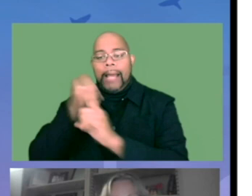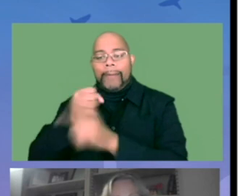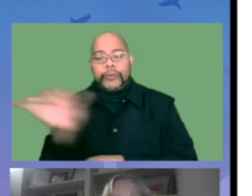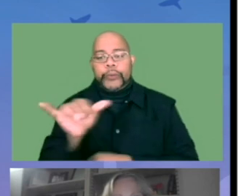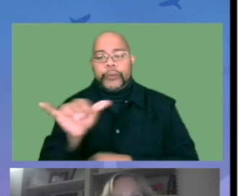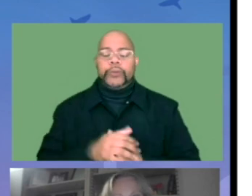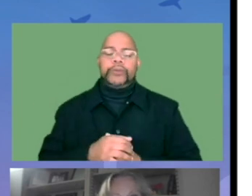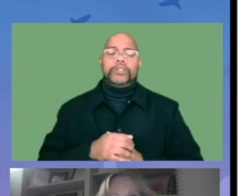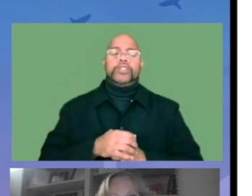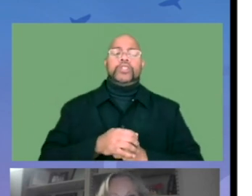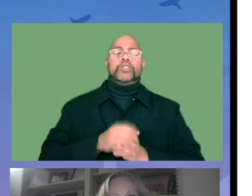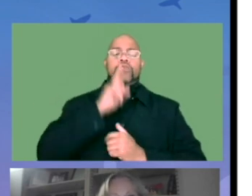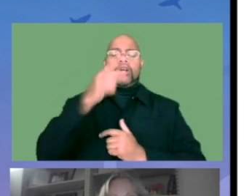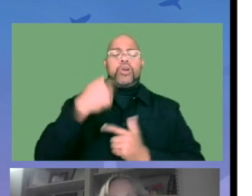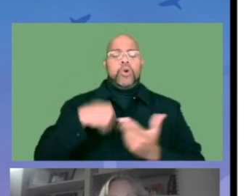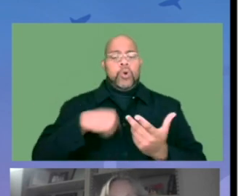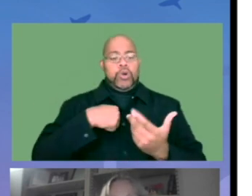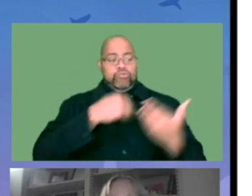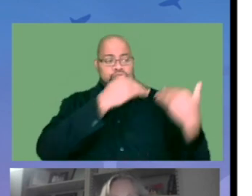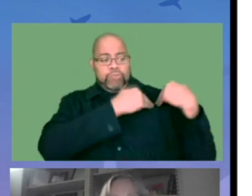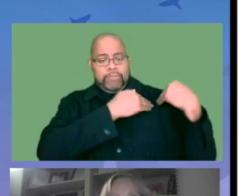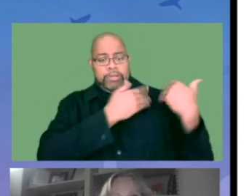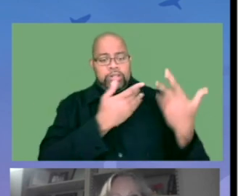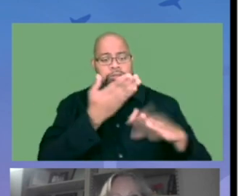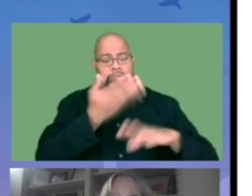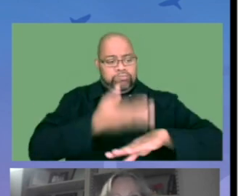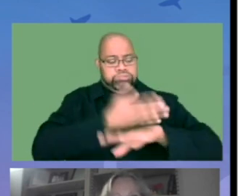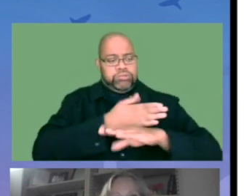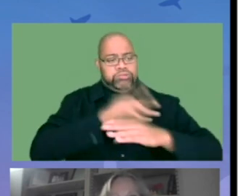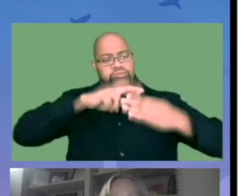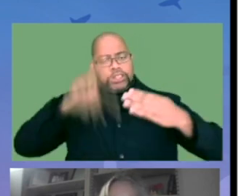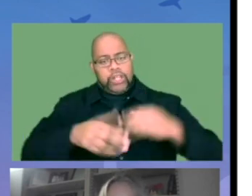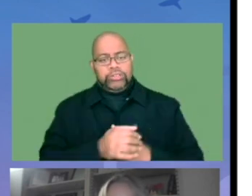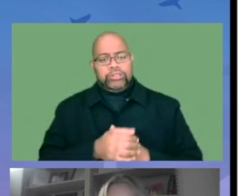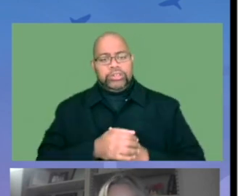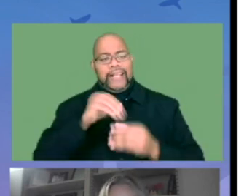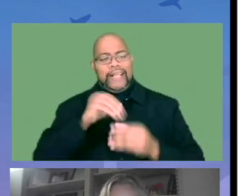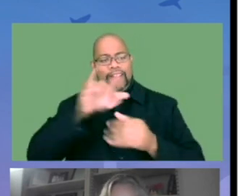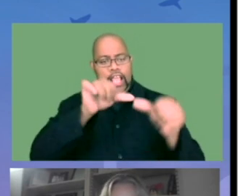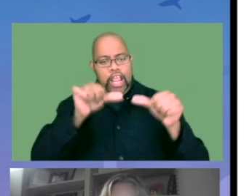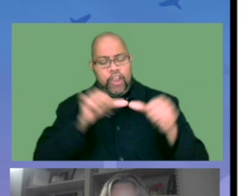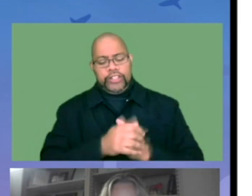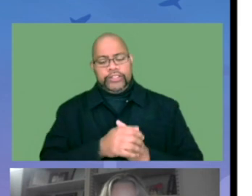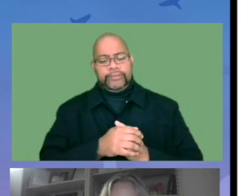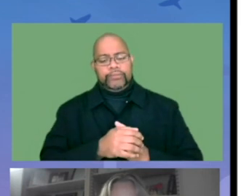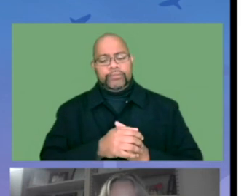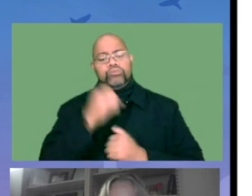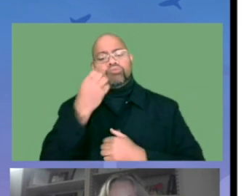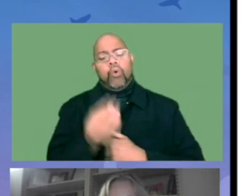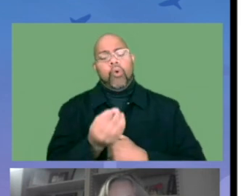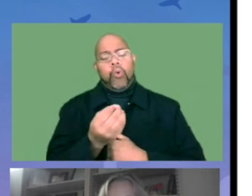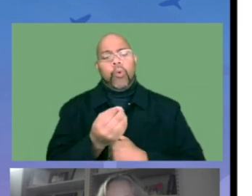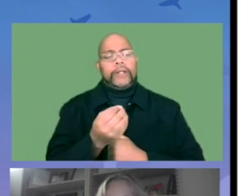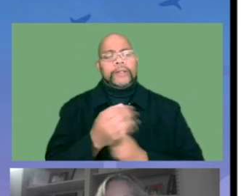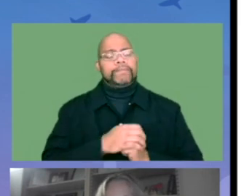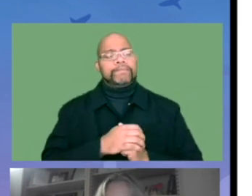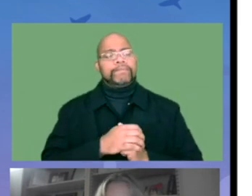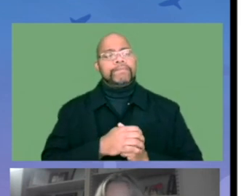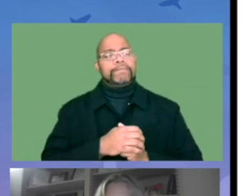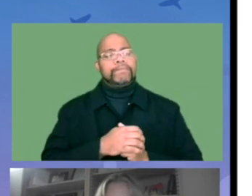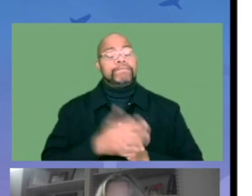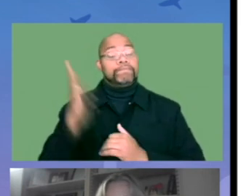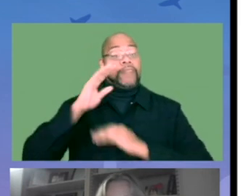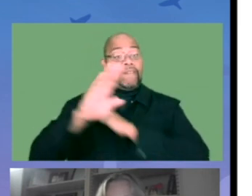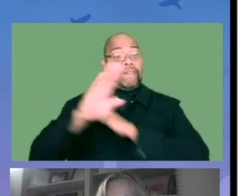societal impact. And so we are really charged with improving outcomes in these areas. And so